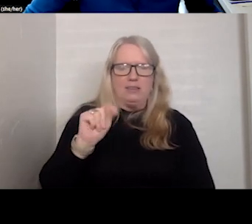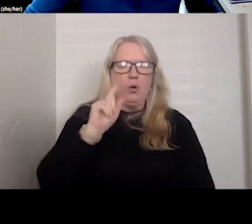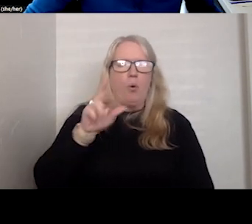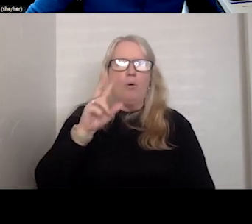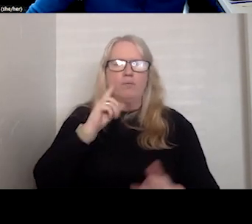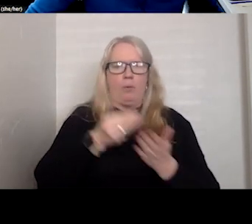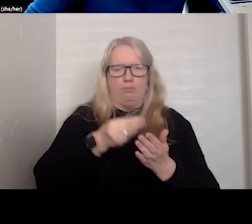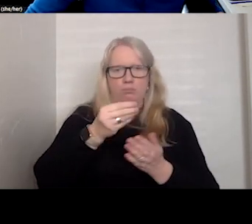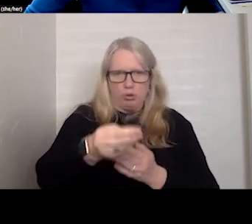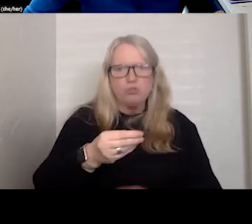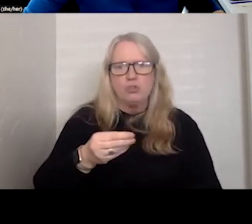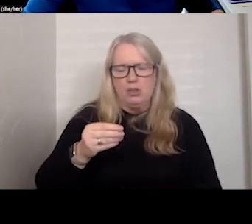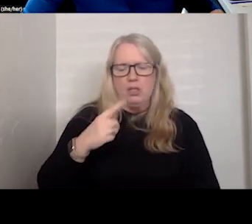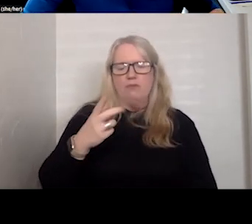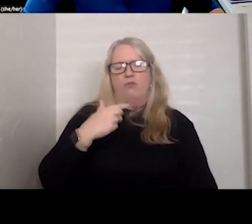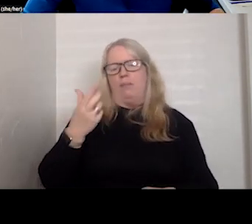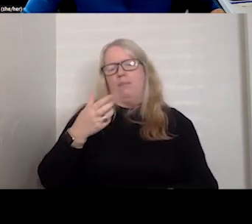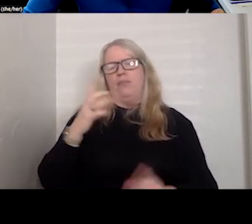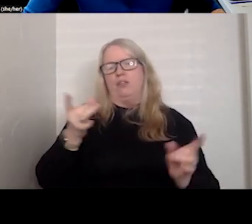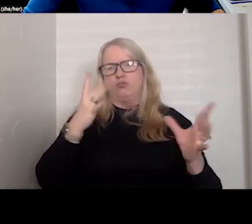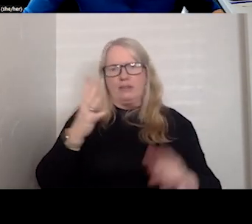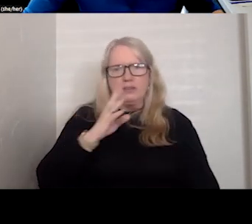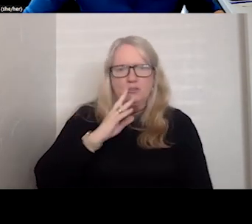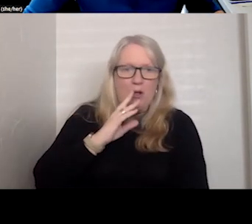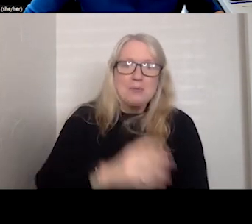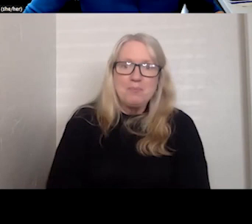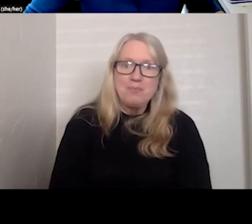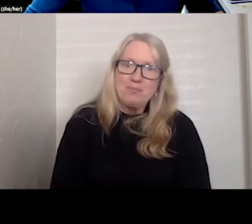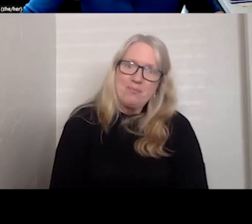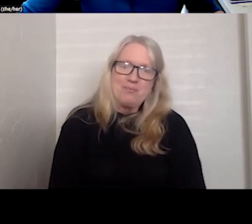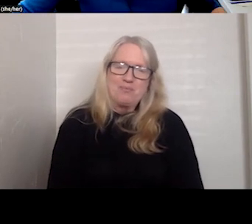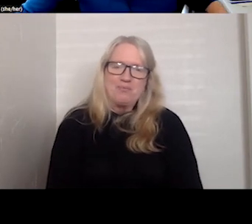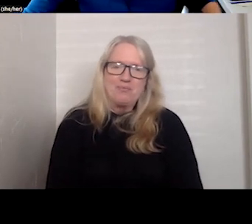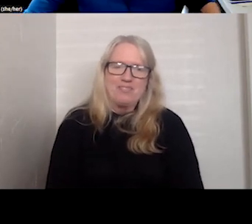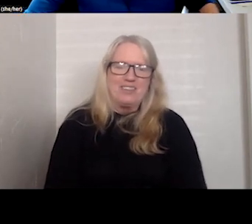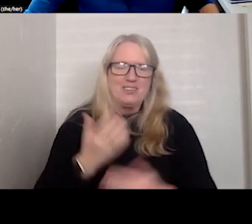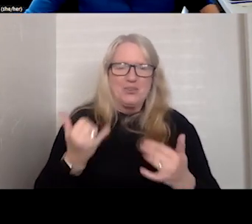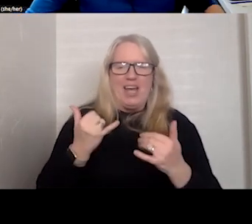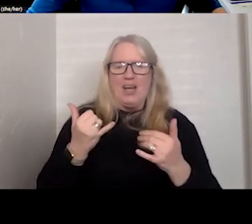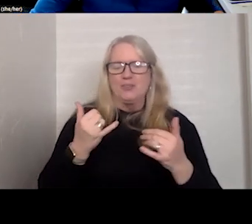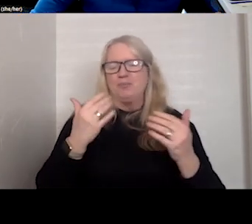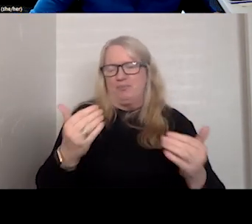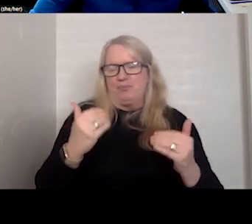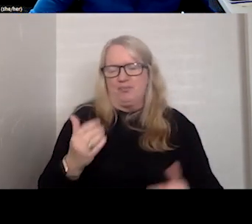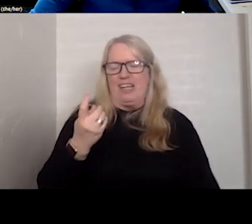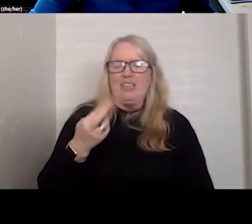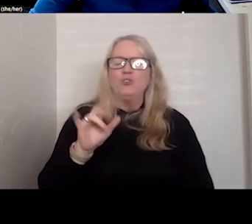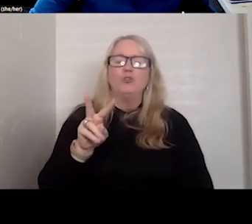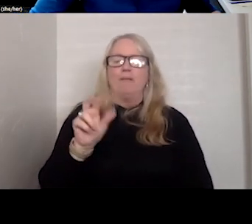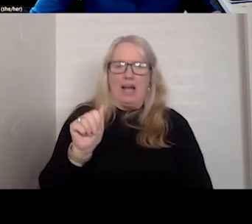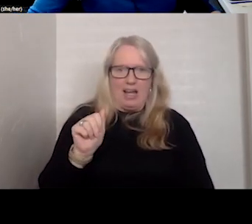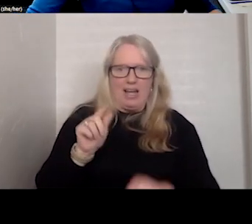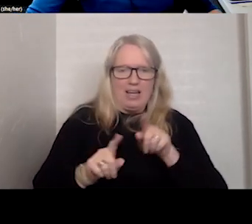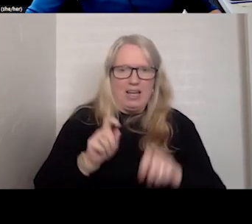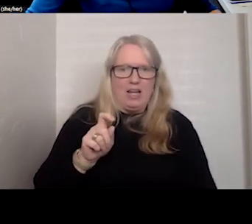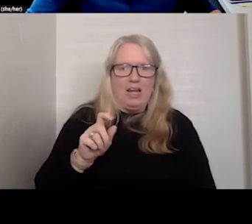from the crisis talk website. So let's move us into the trivia question of the day and